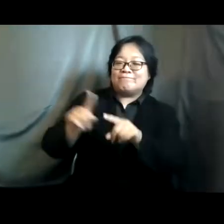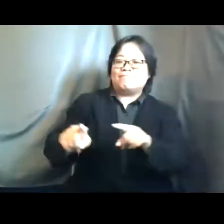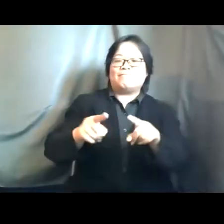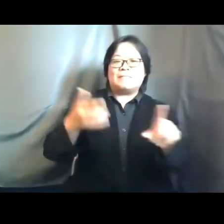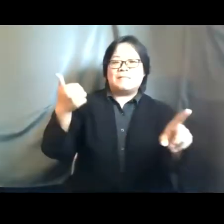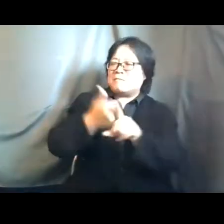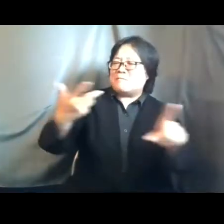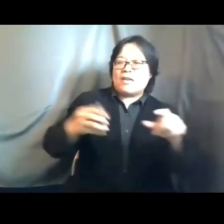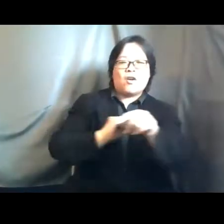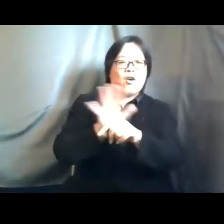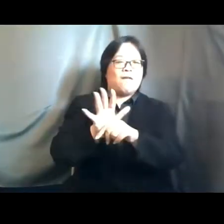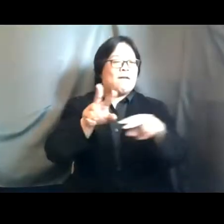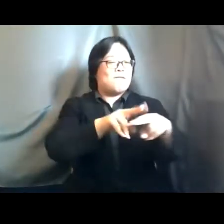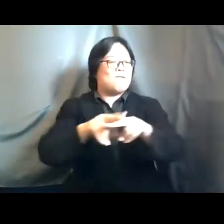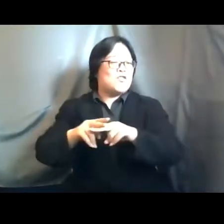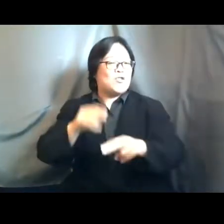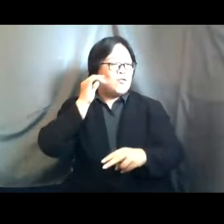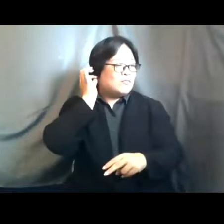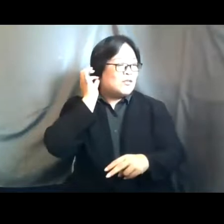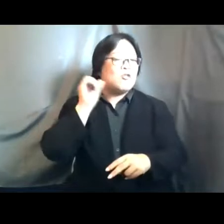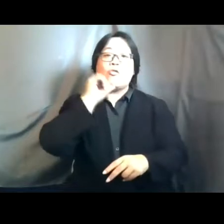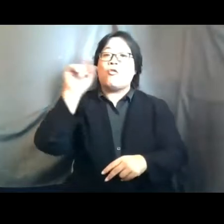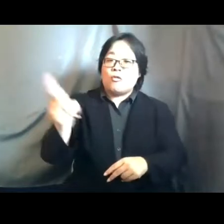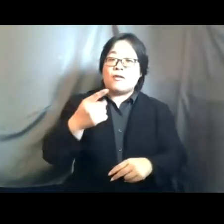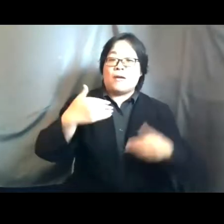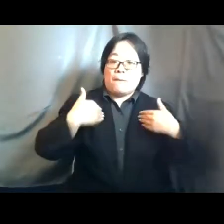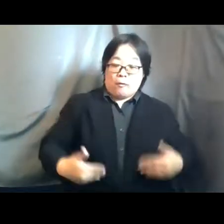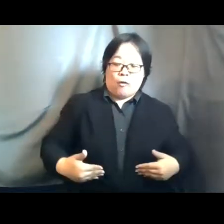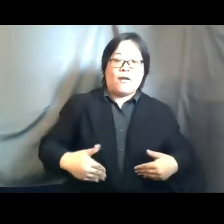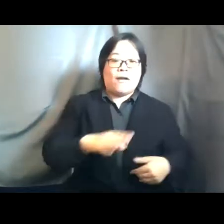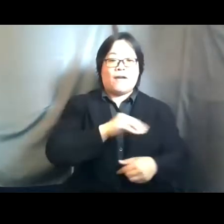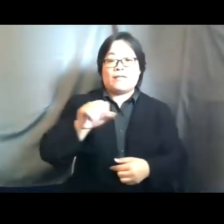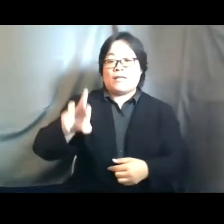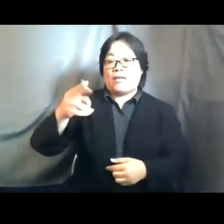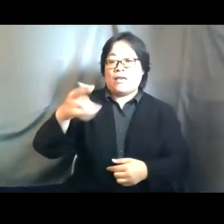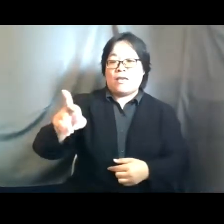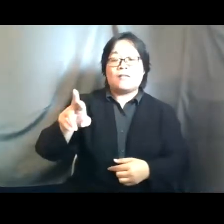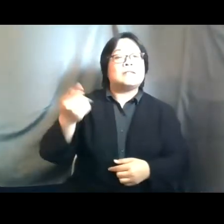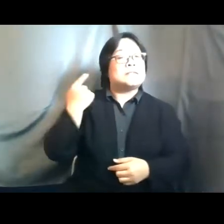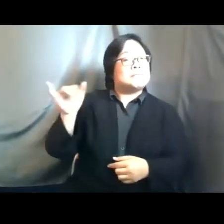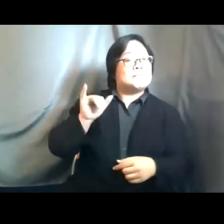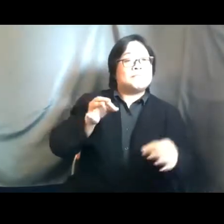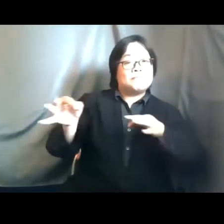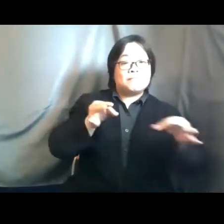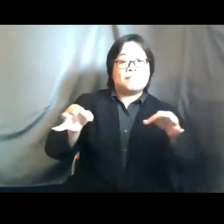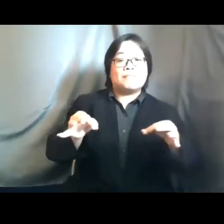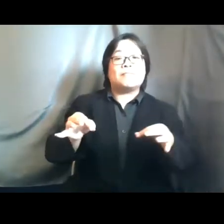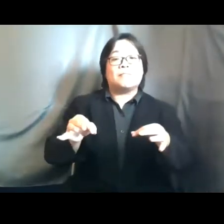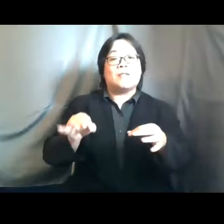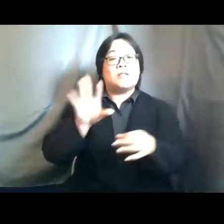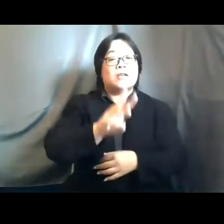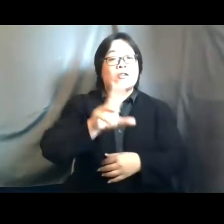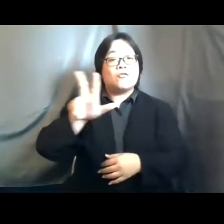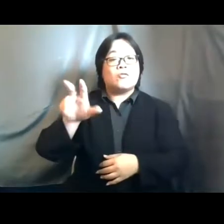on fijian women not only with regards to bodily autonomy and sr hr as you mentioned um 63 of health workers